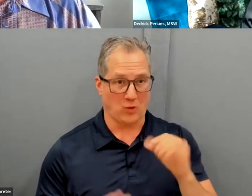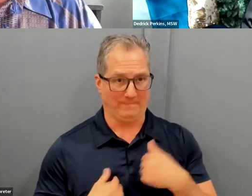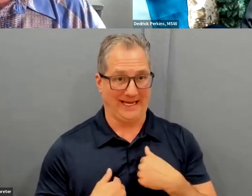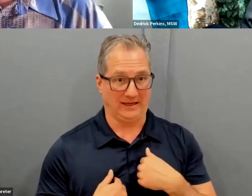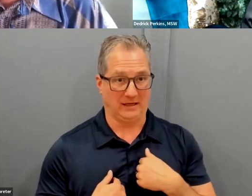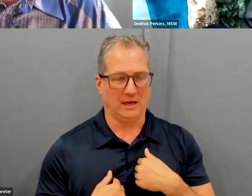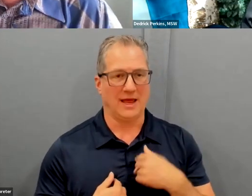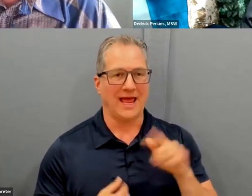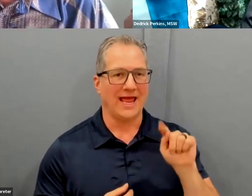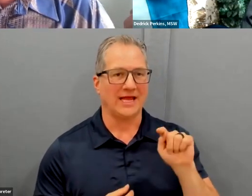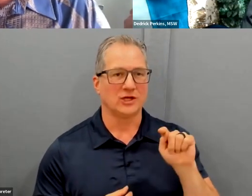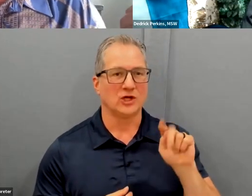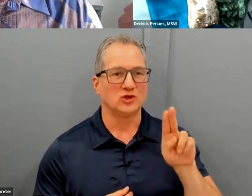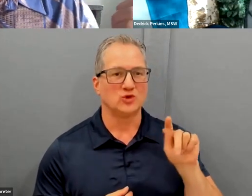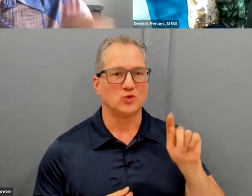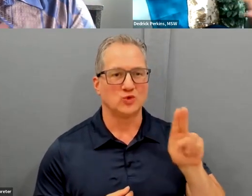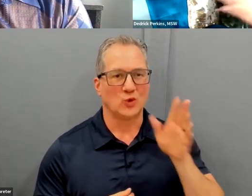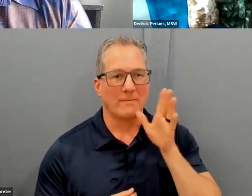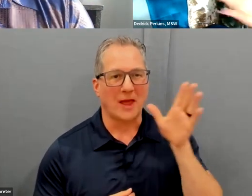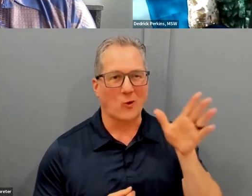tutu is Morpheus. Yeah.